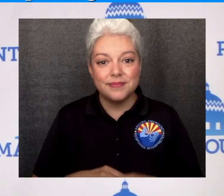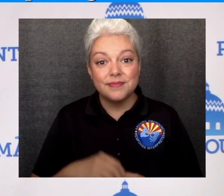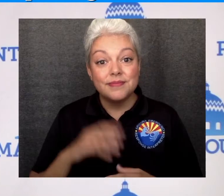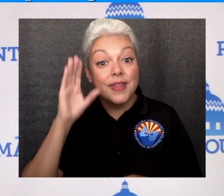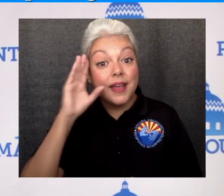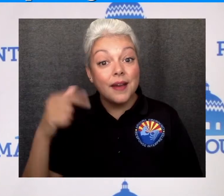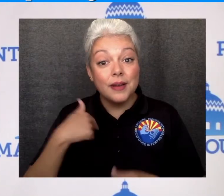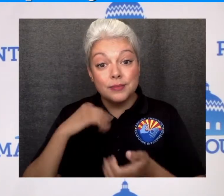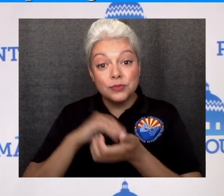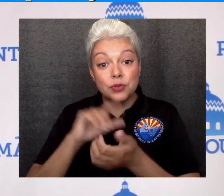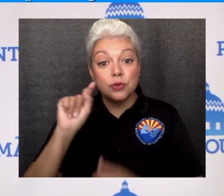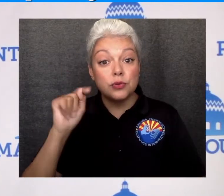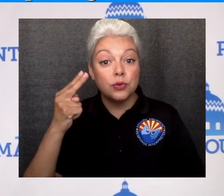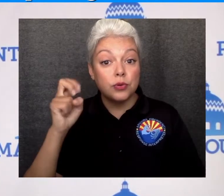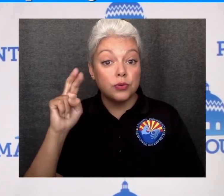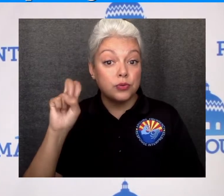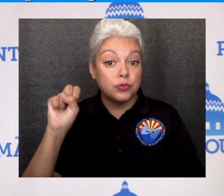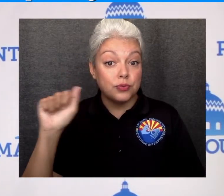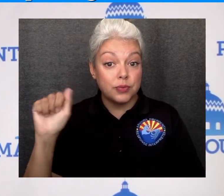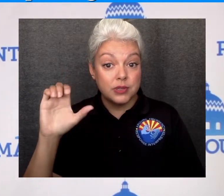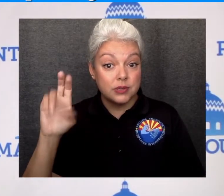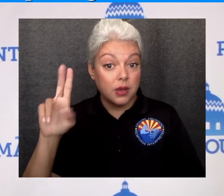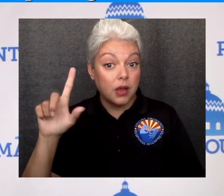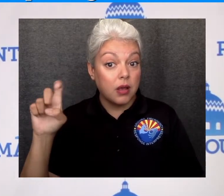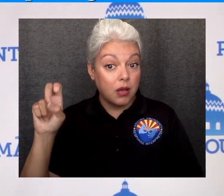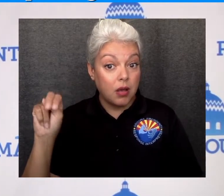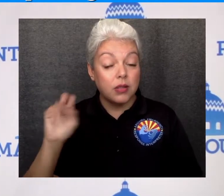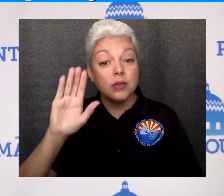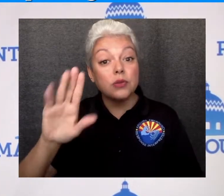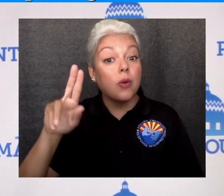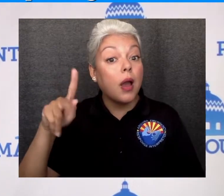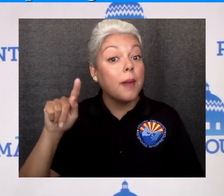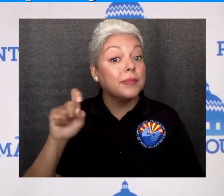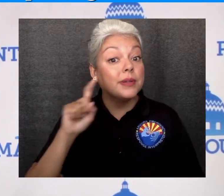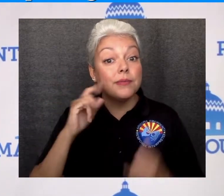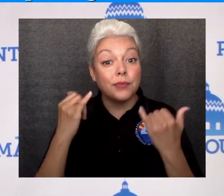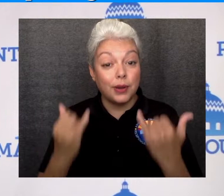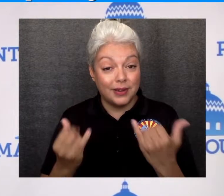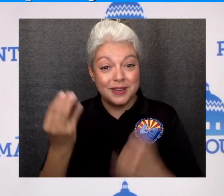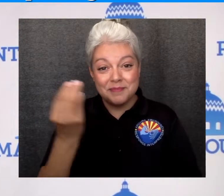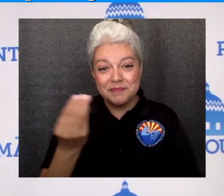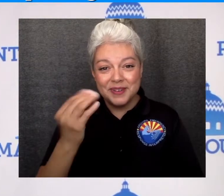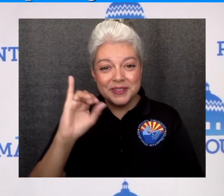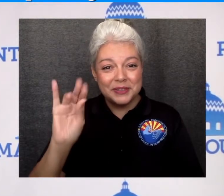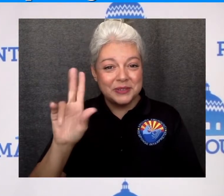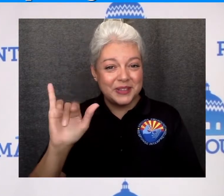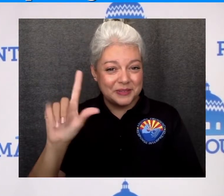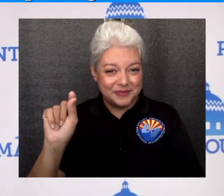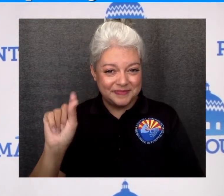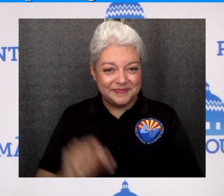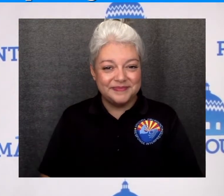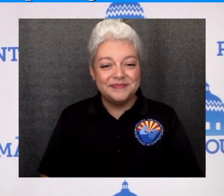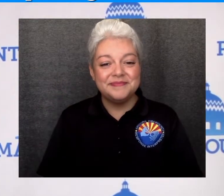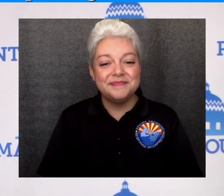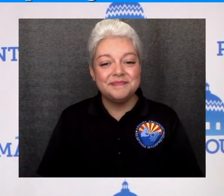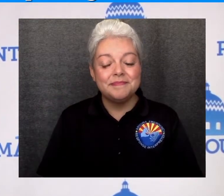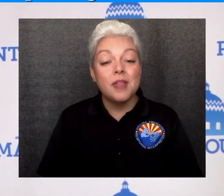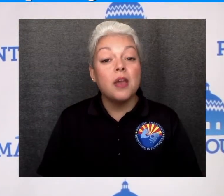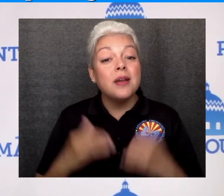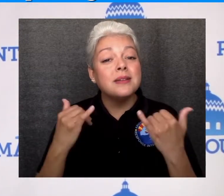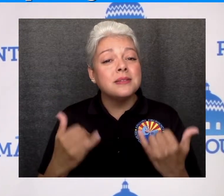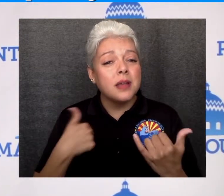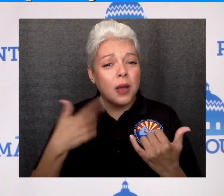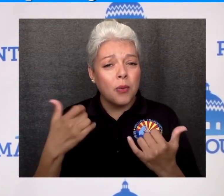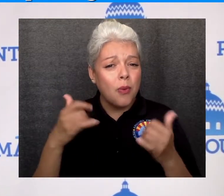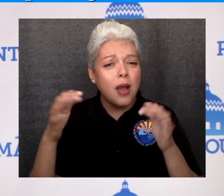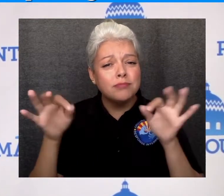Hi, it's Dr. Cullen bringing you your Pima County Health Update for the beginning of the week. Today's date is July 20th. Today I wanted